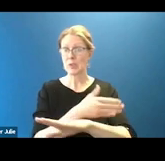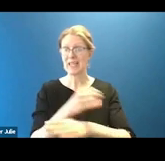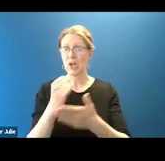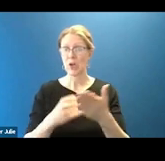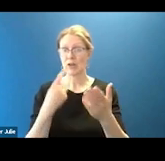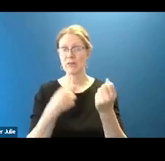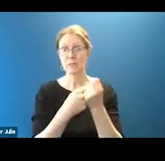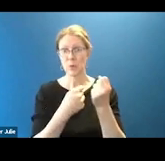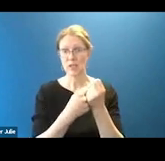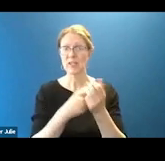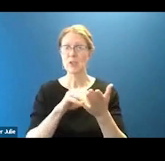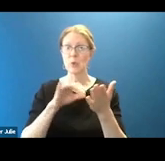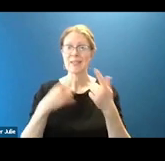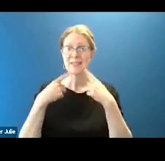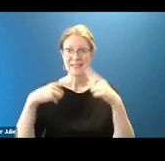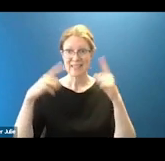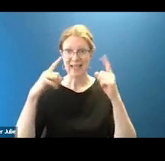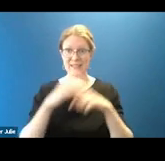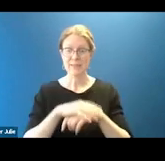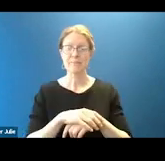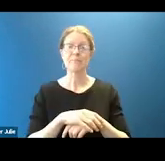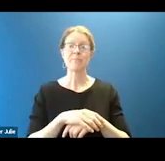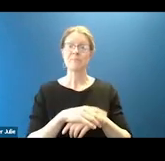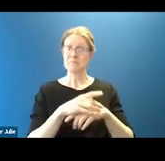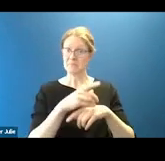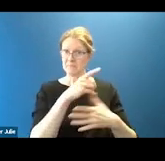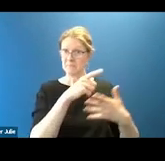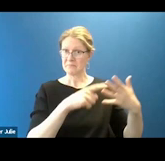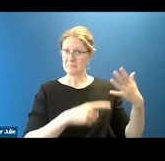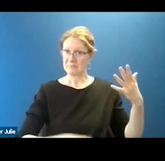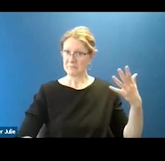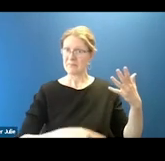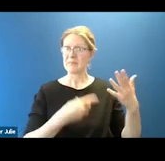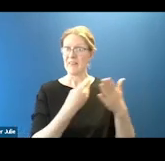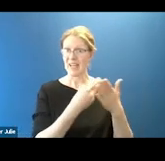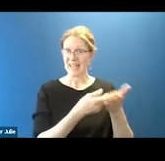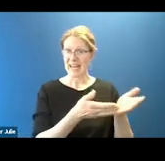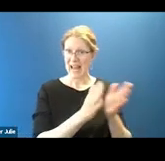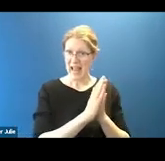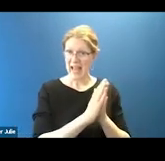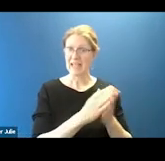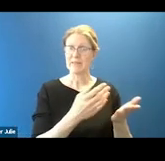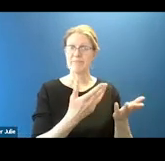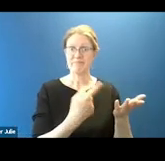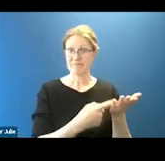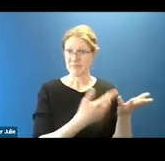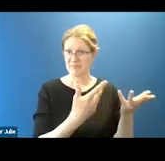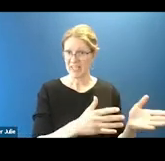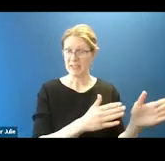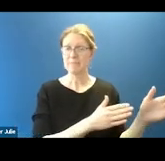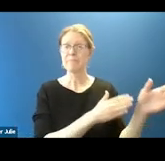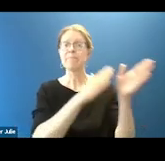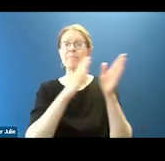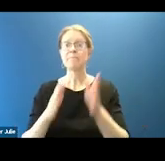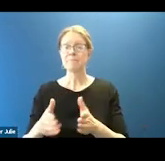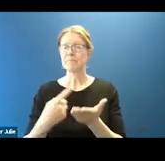student success. So now that we've covered the arts education funding asks for FY25, let's turn to a policy